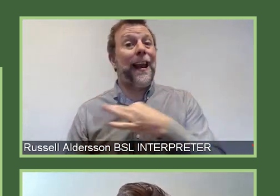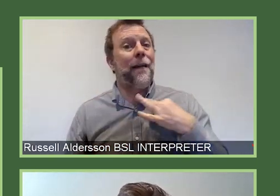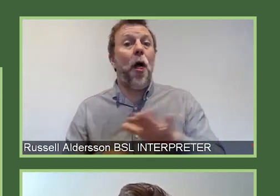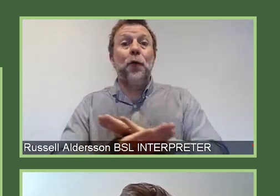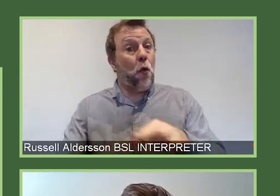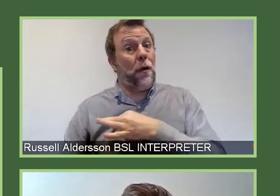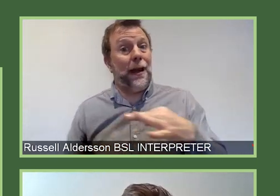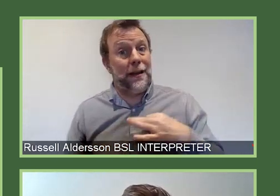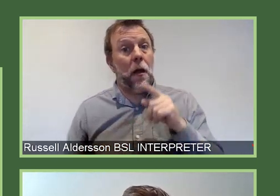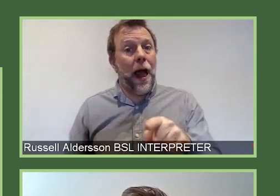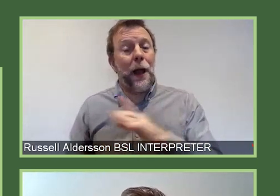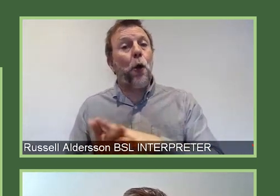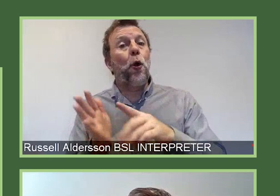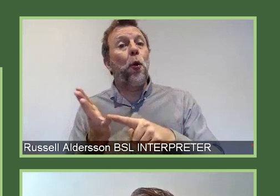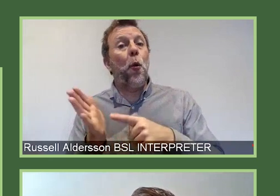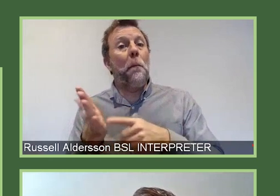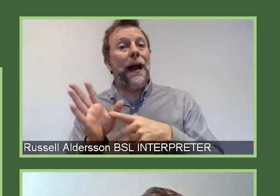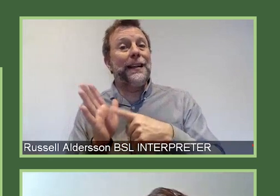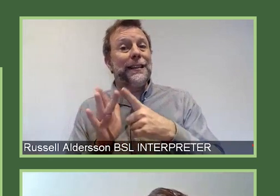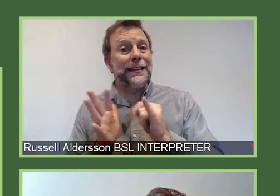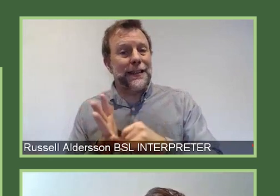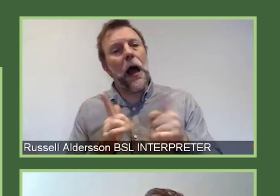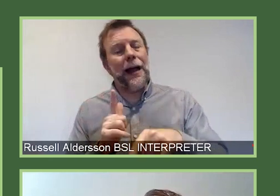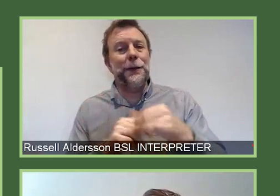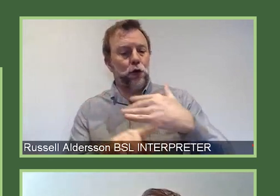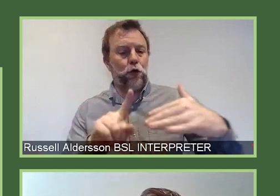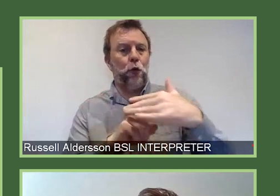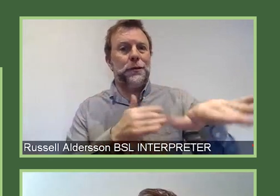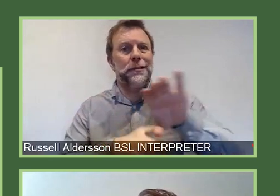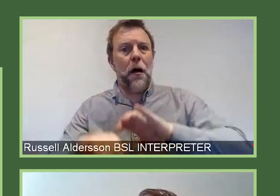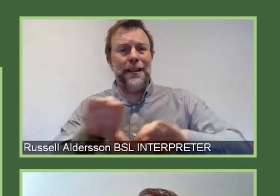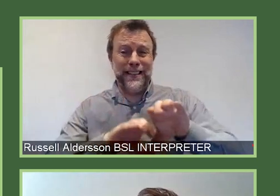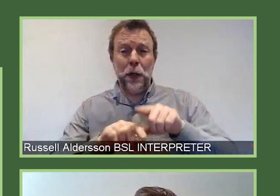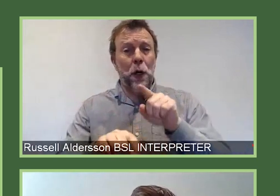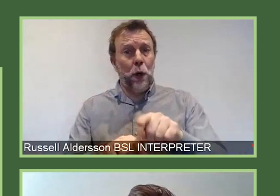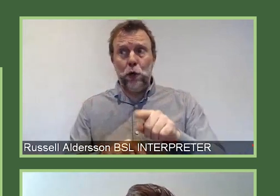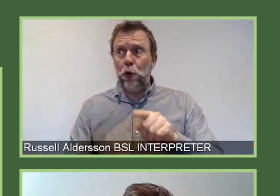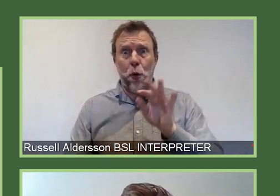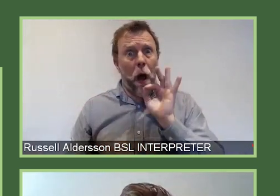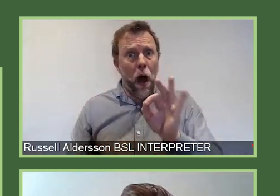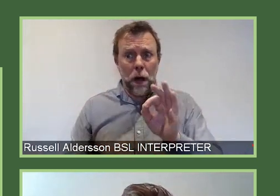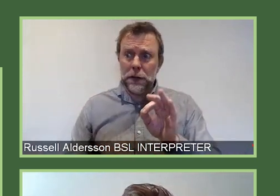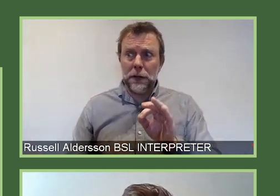humanities and social science with the freedom to be able to ask really exciting questions.